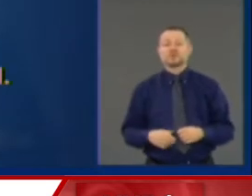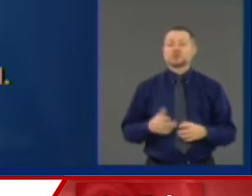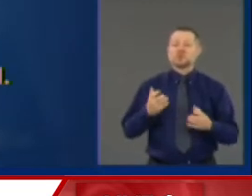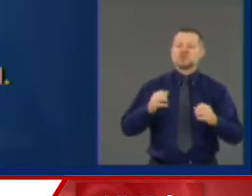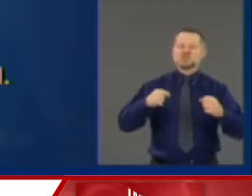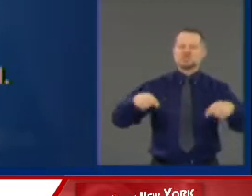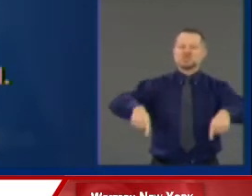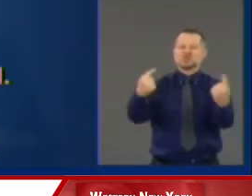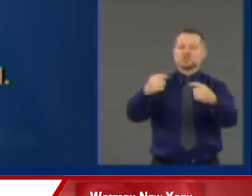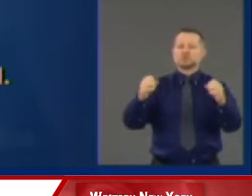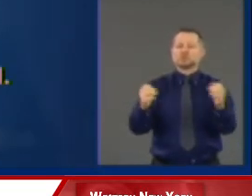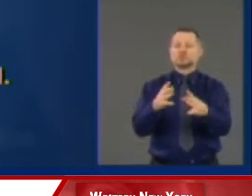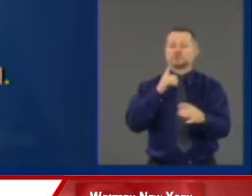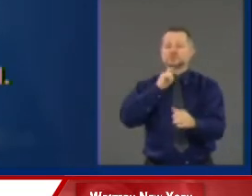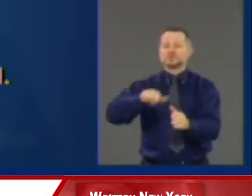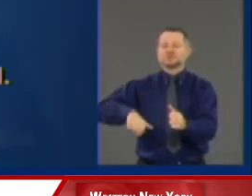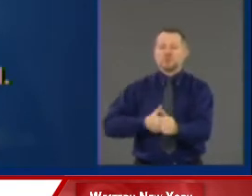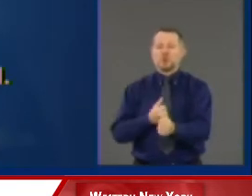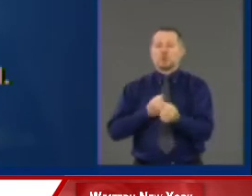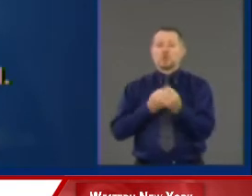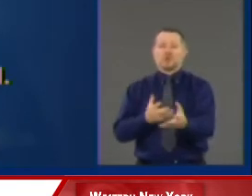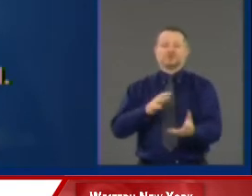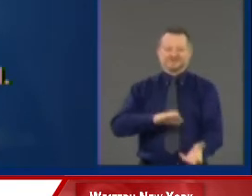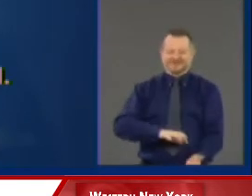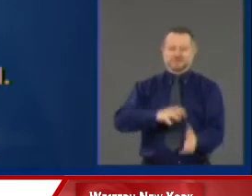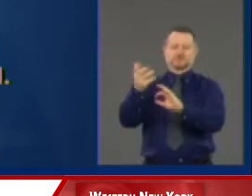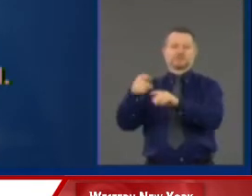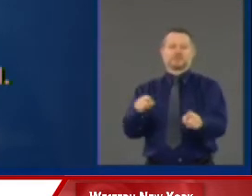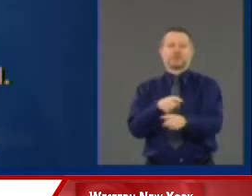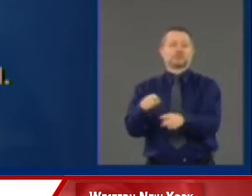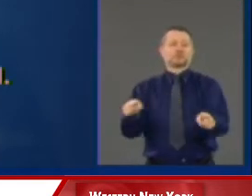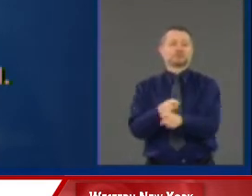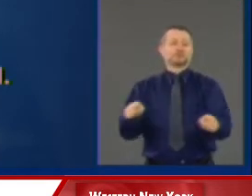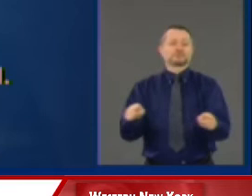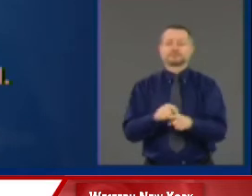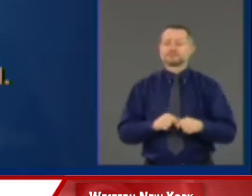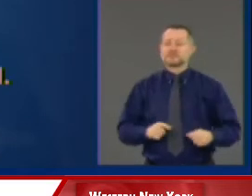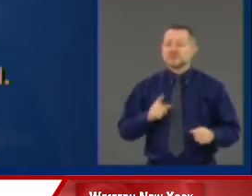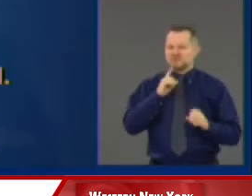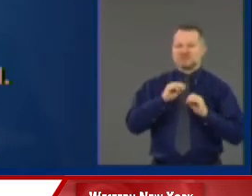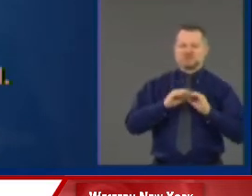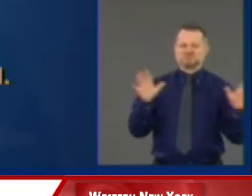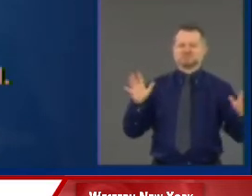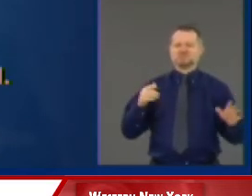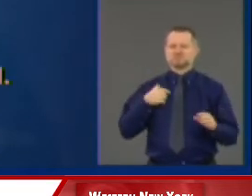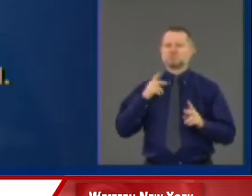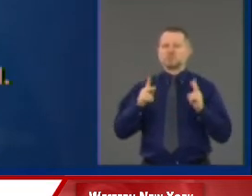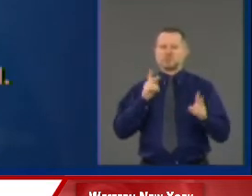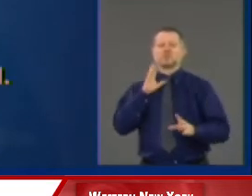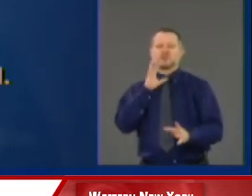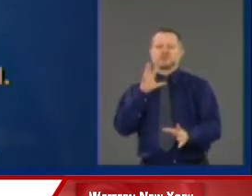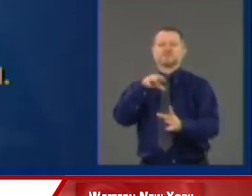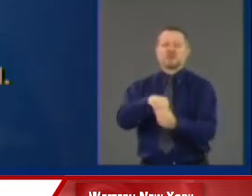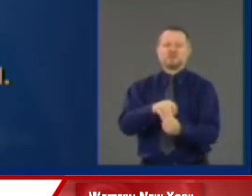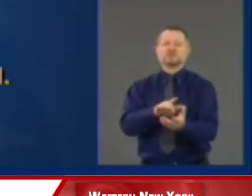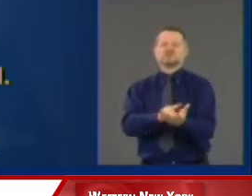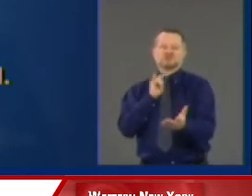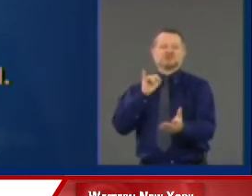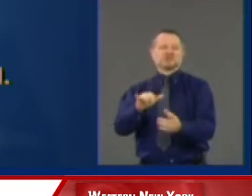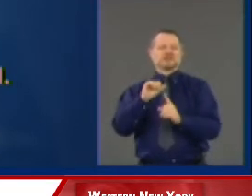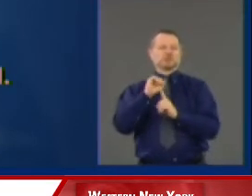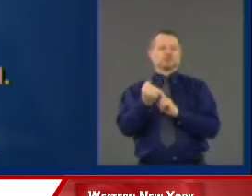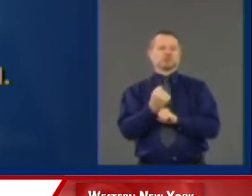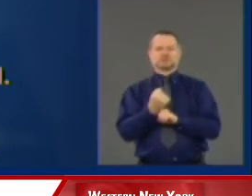But there's no doubt there are outside groups that come in to disrupt. There is no